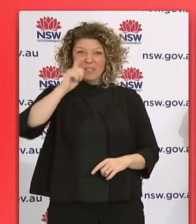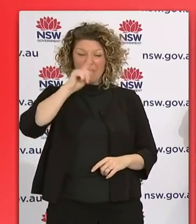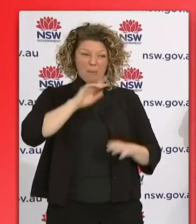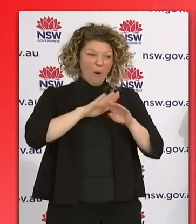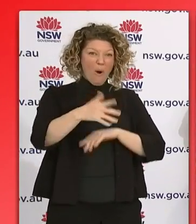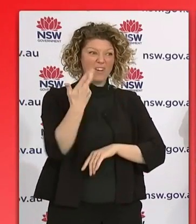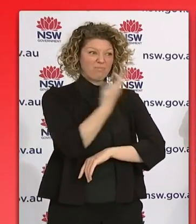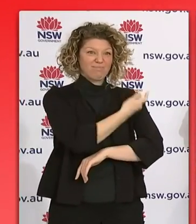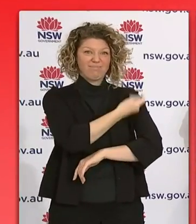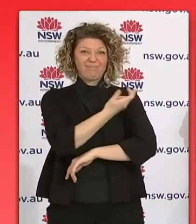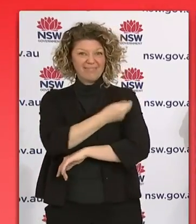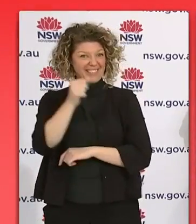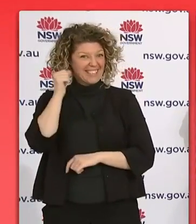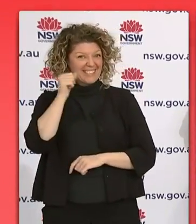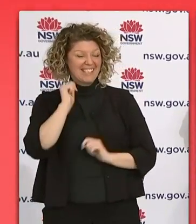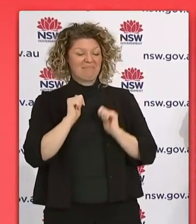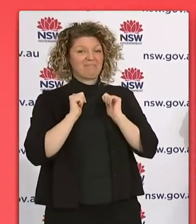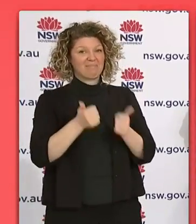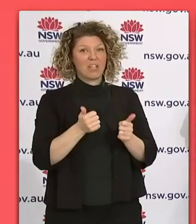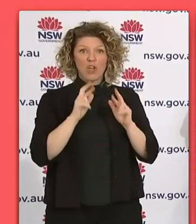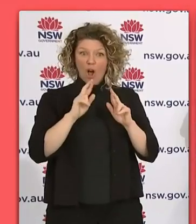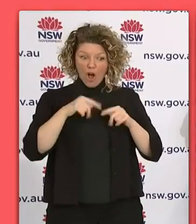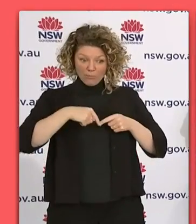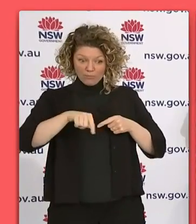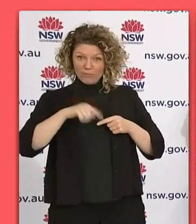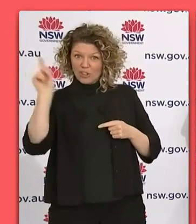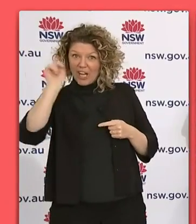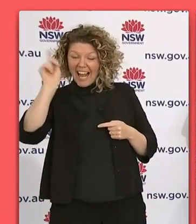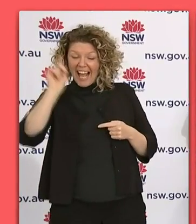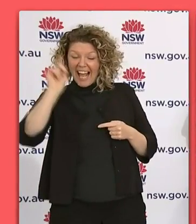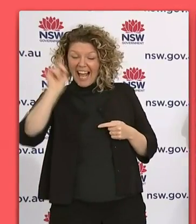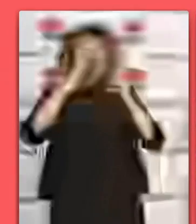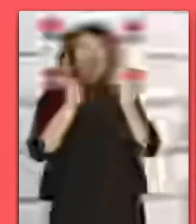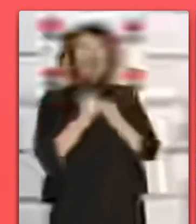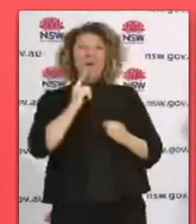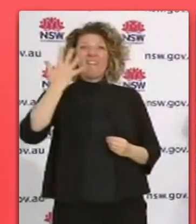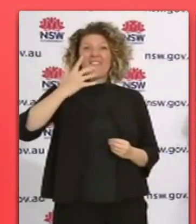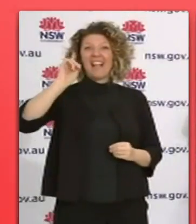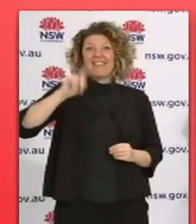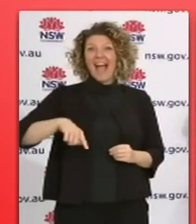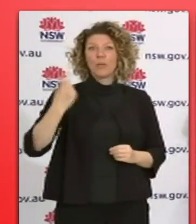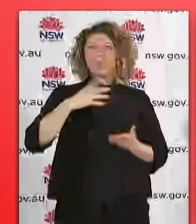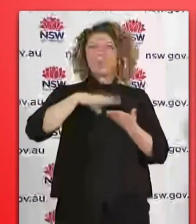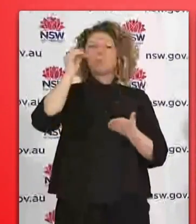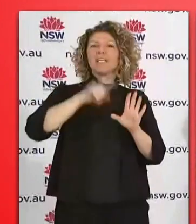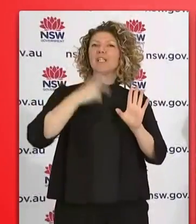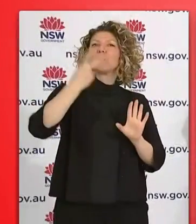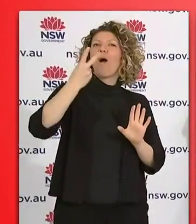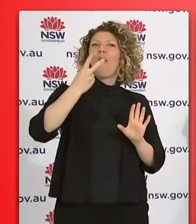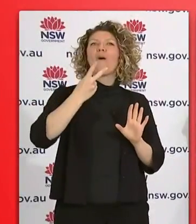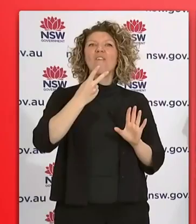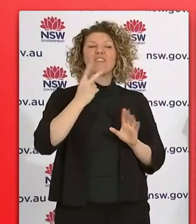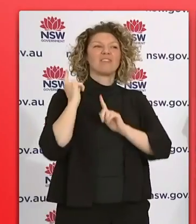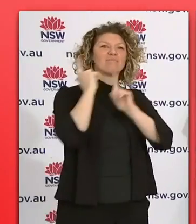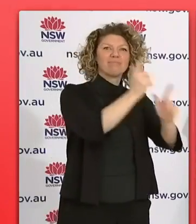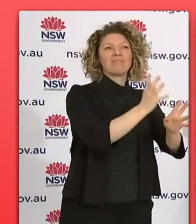result. Pleasingly, by the end of today, 15,000 HSE students would have received the jab. So again,